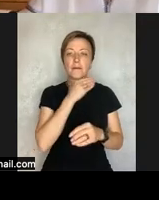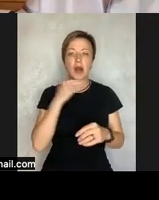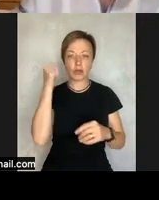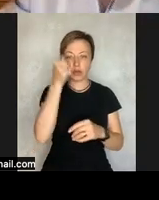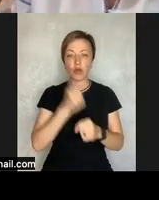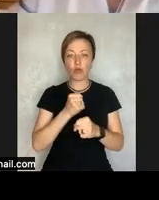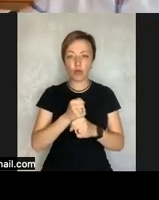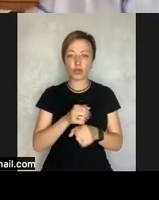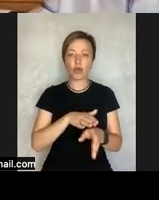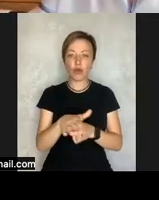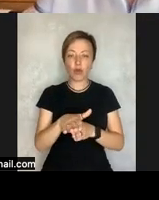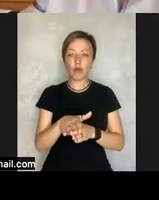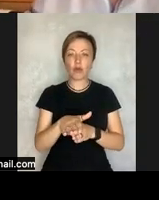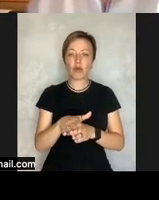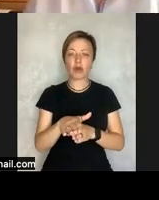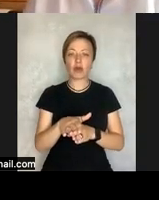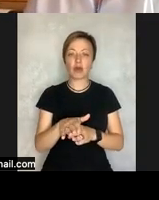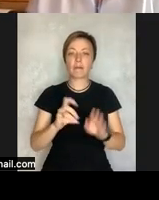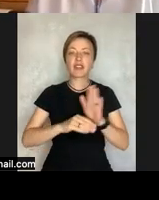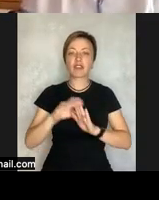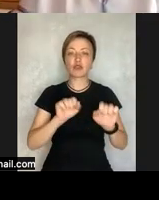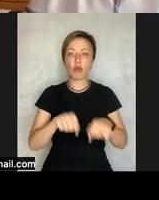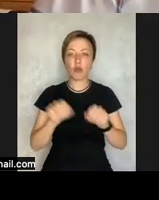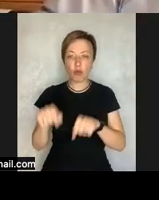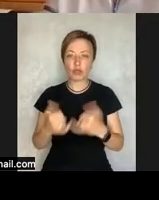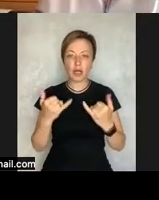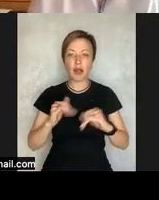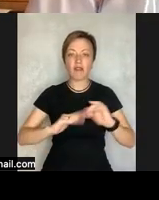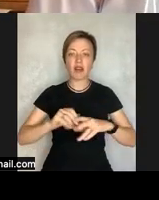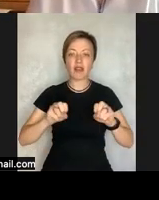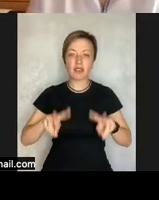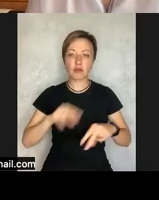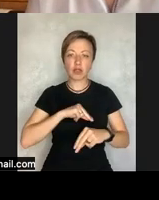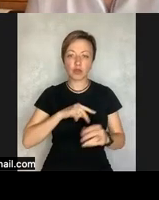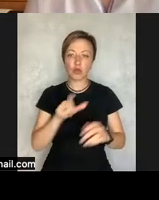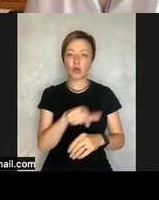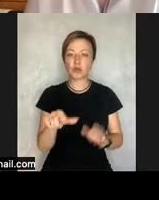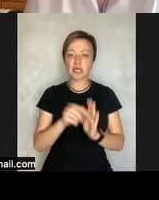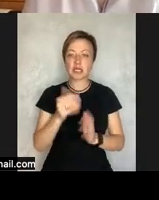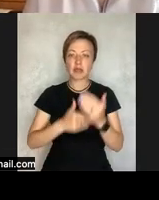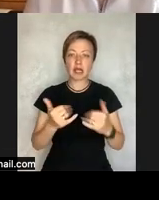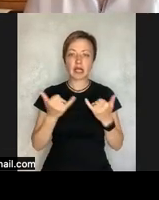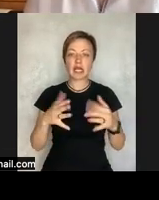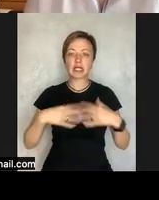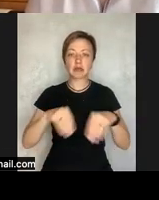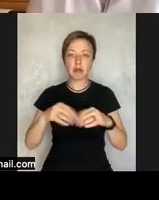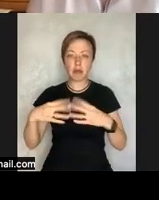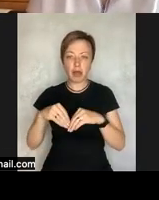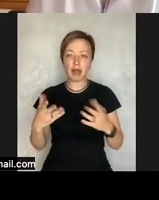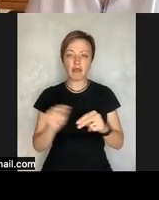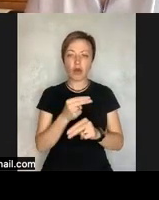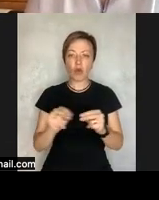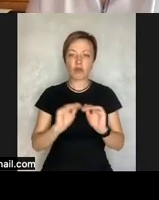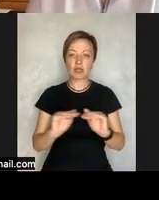working together with uh women-led uh uh uh organization your dimension uh now